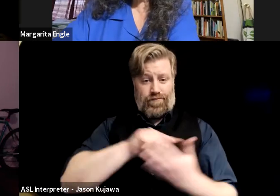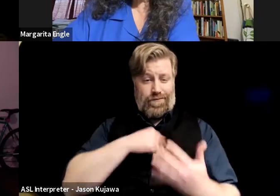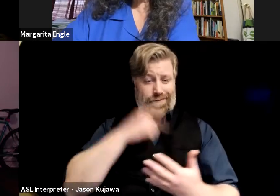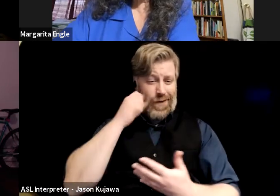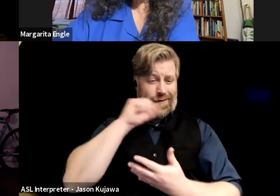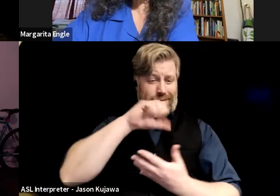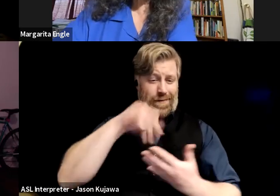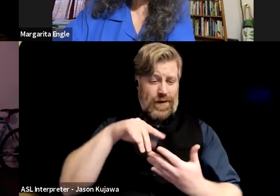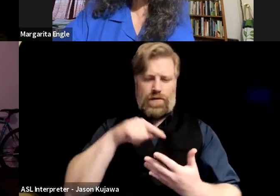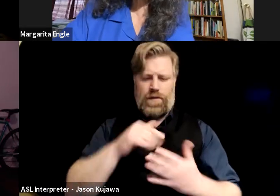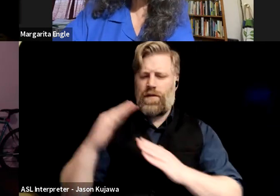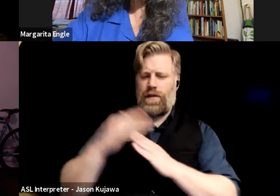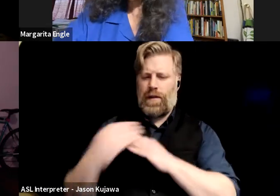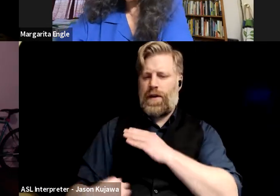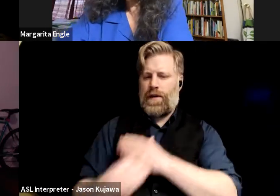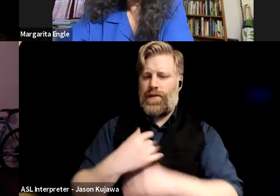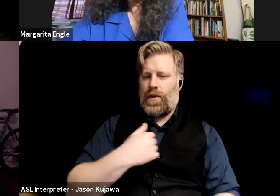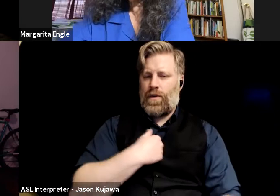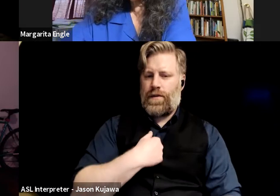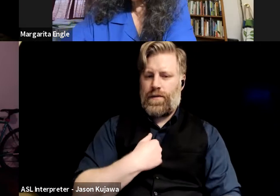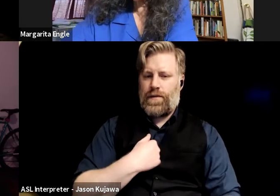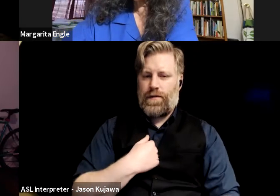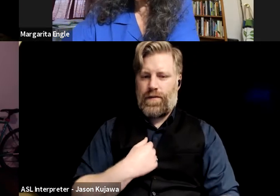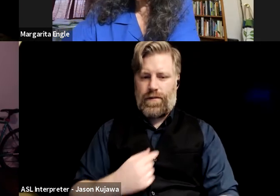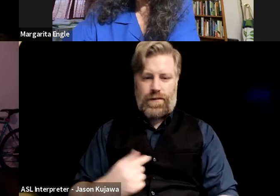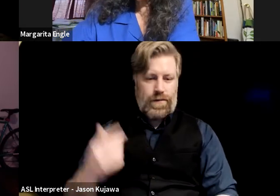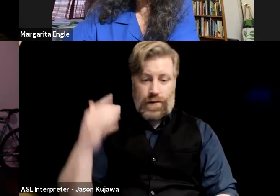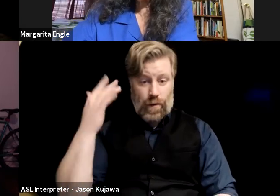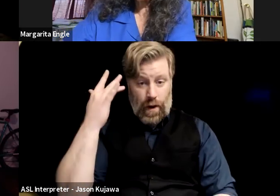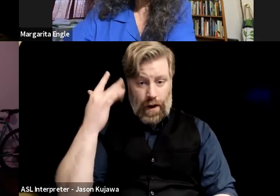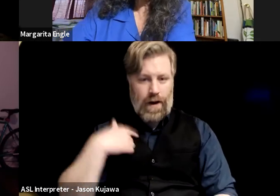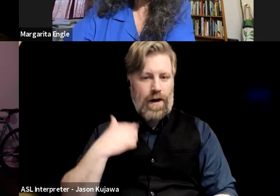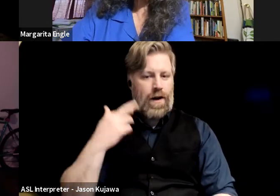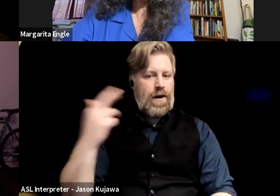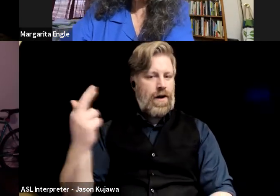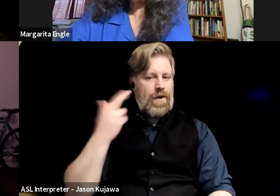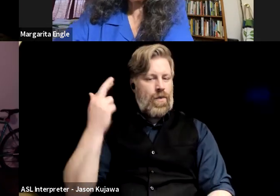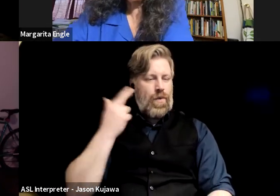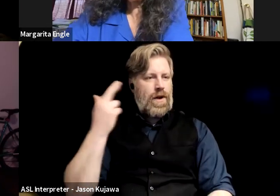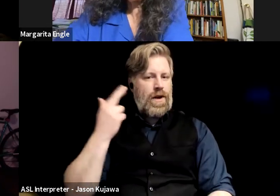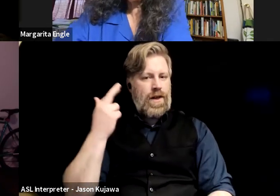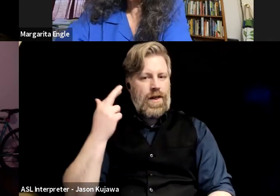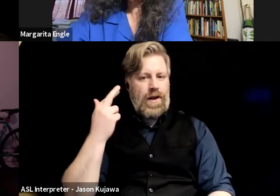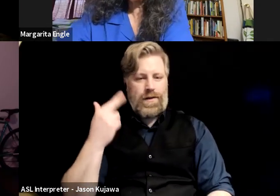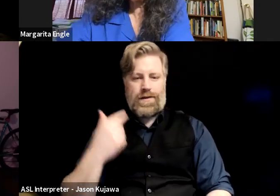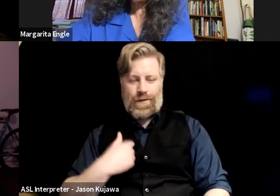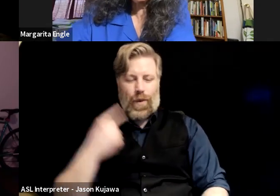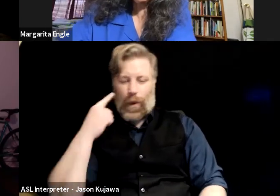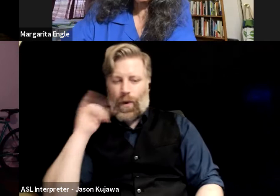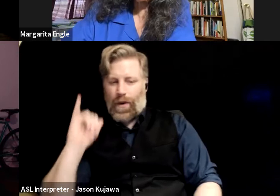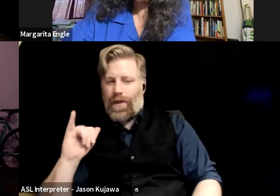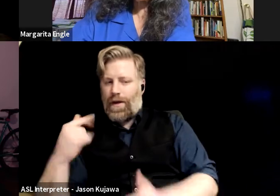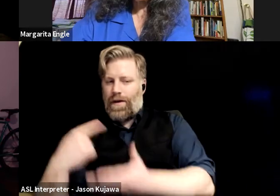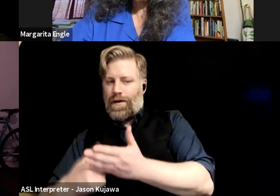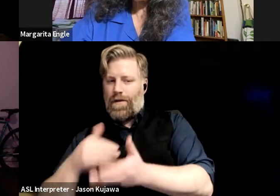um, I think what it is is just realizing that I didn't see myself, and this is a conversation we hear so often, that